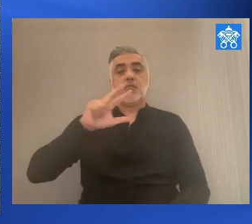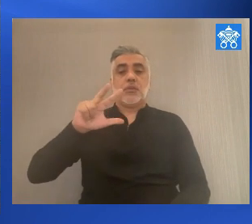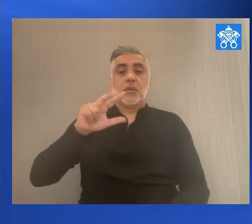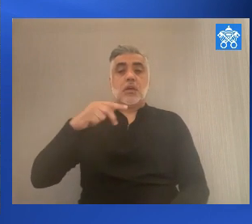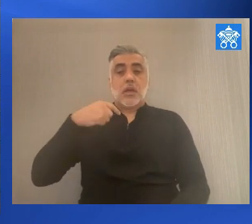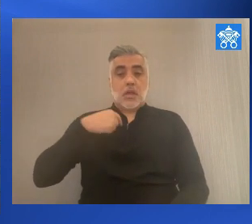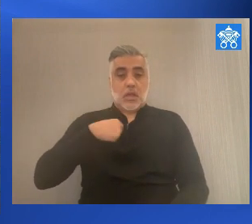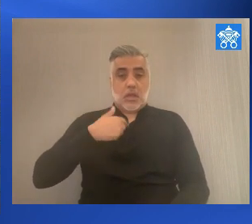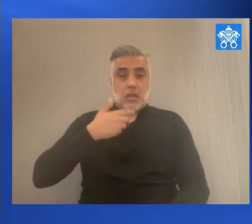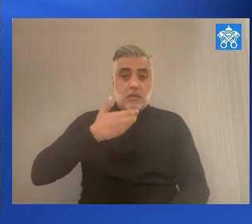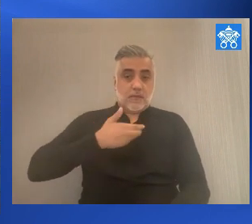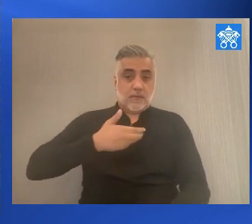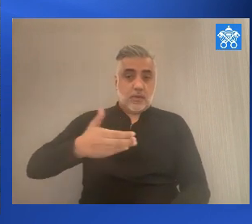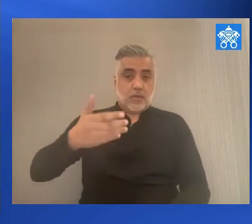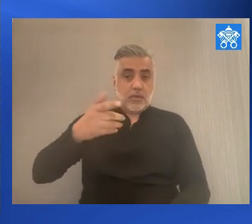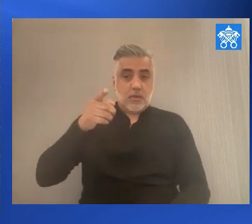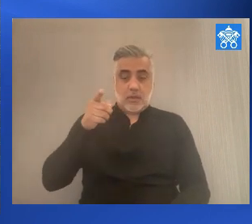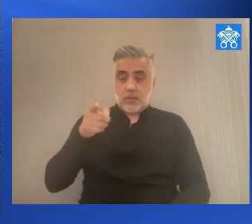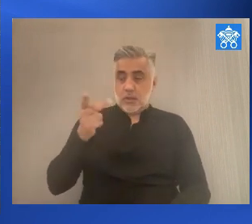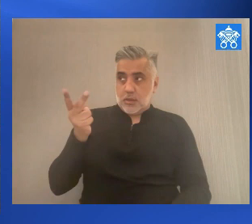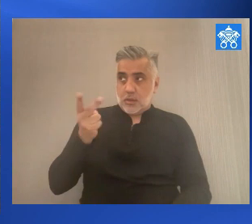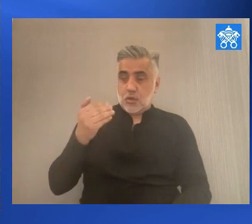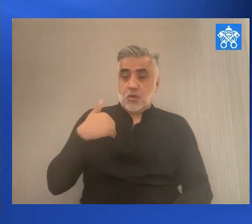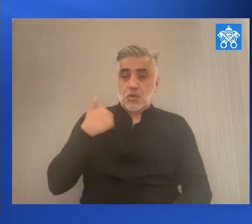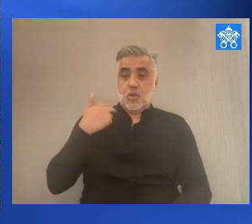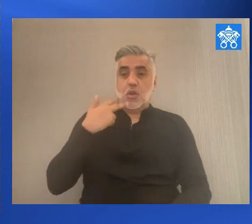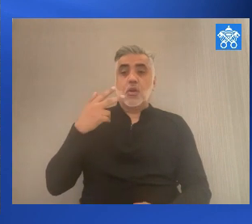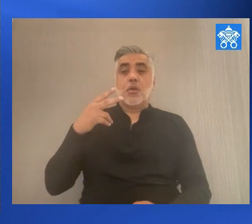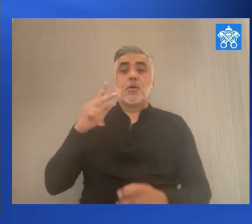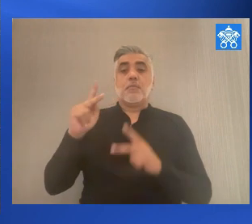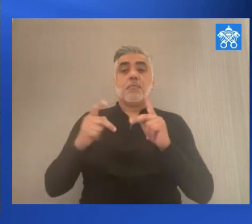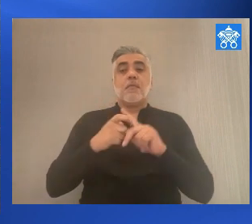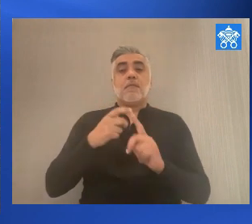here with me two young Portuguese people.